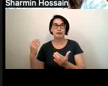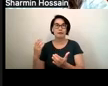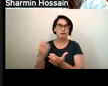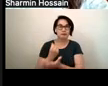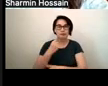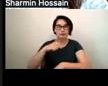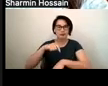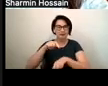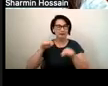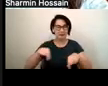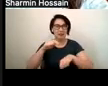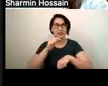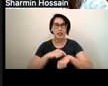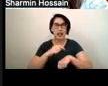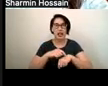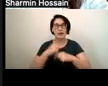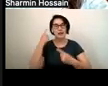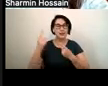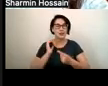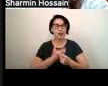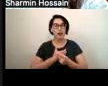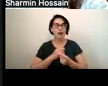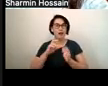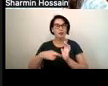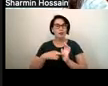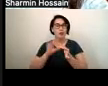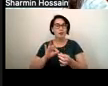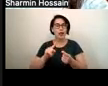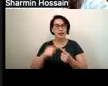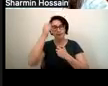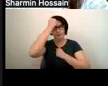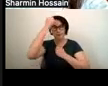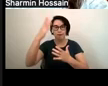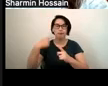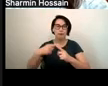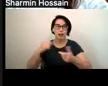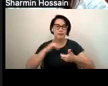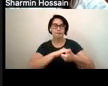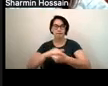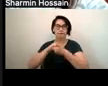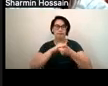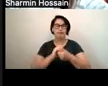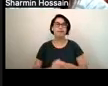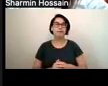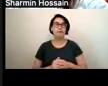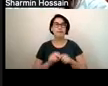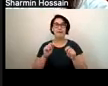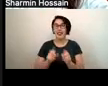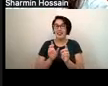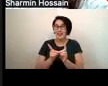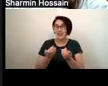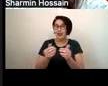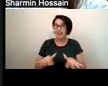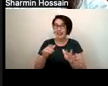consider our roles in decolonization and solidarity. This is a digital land acknowledgement adapted